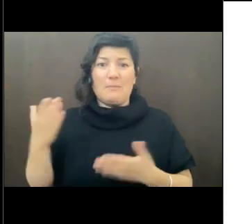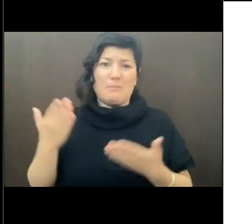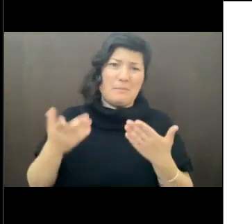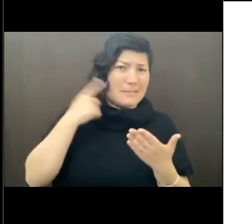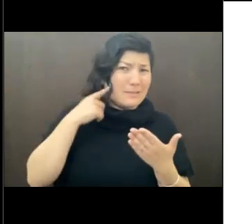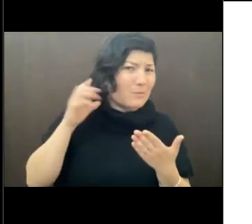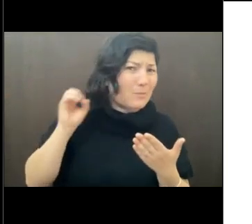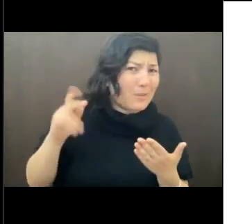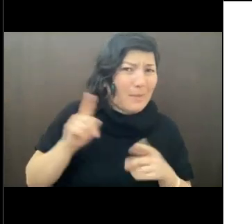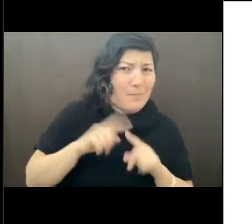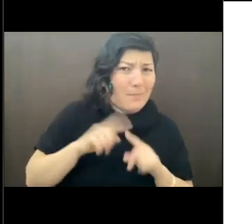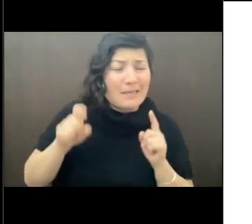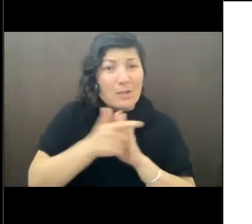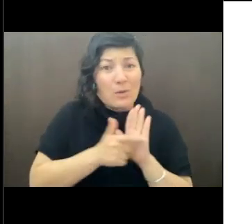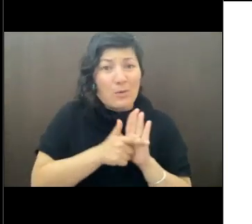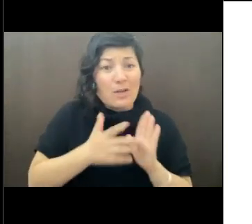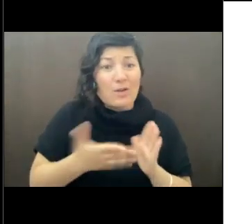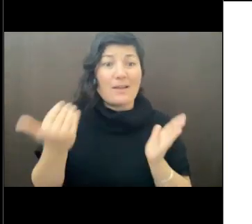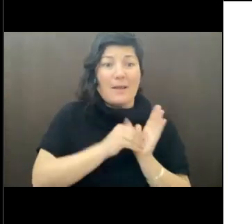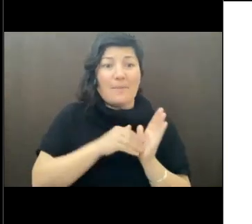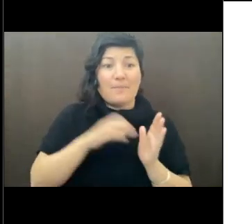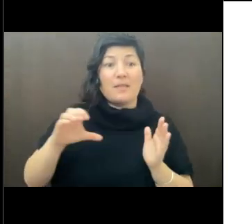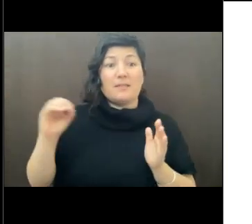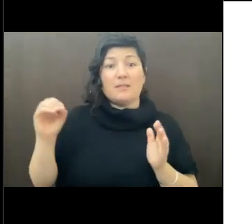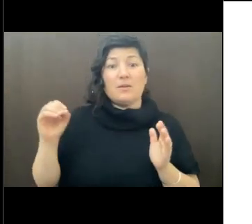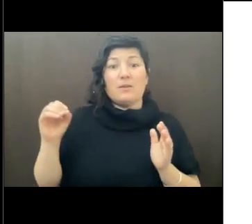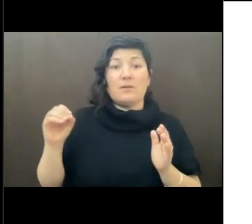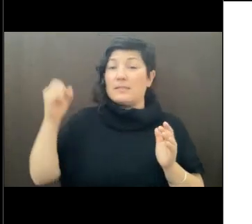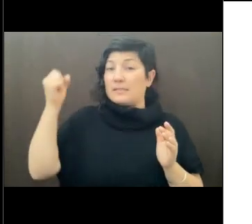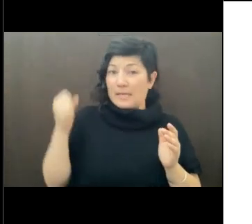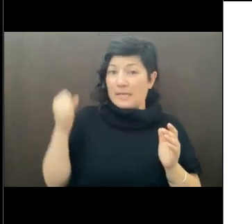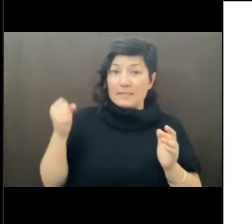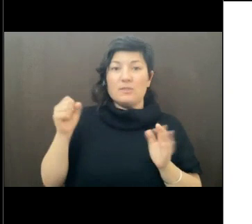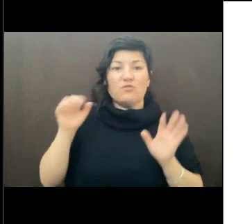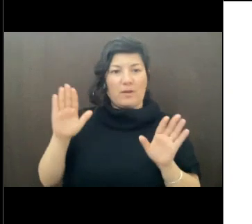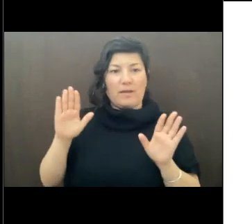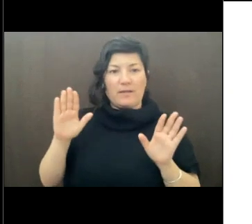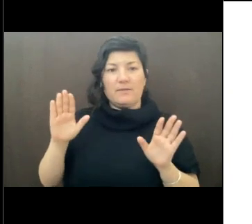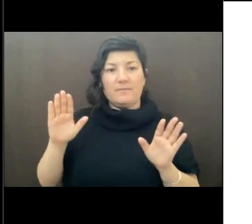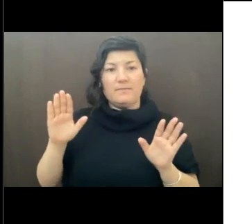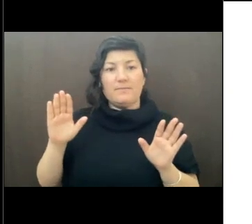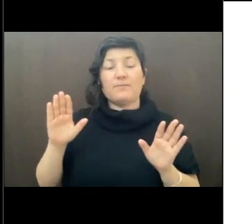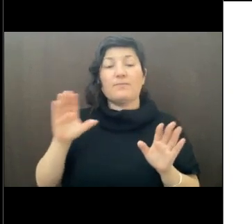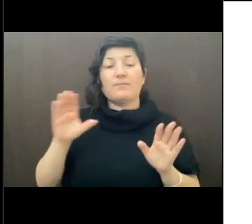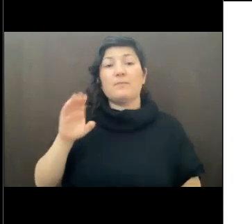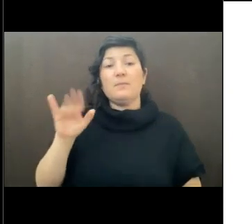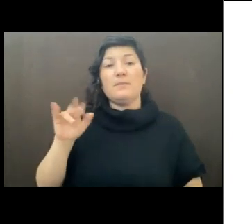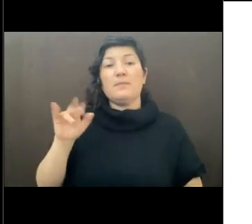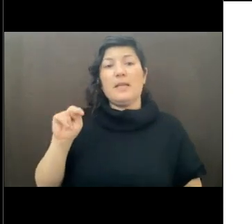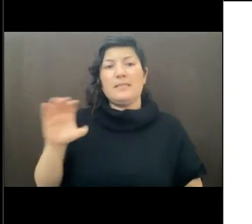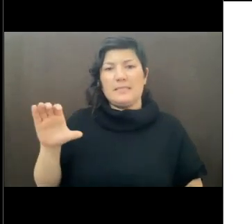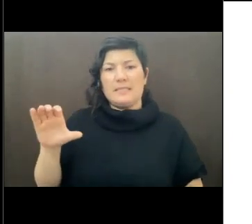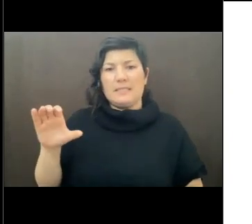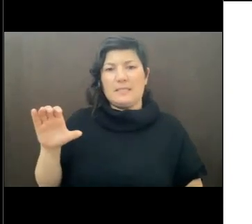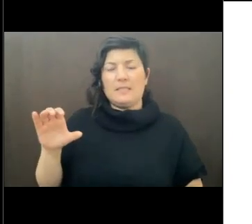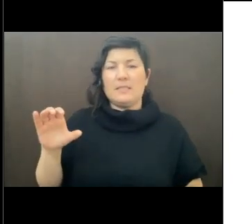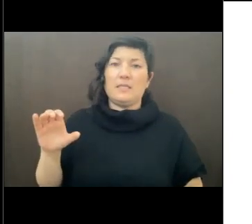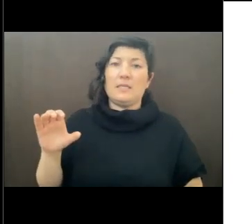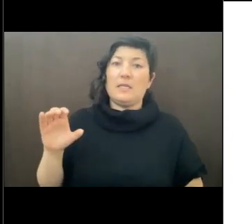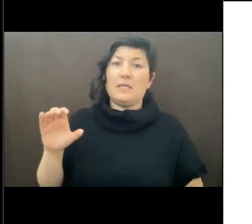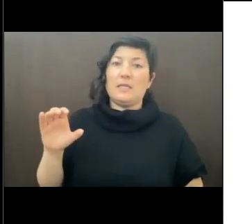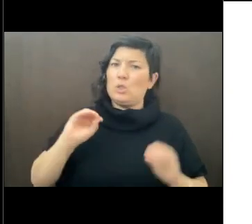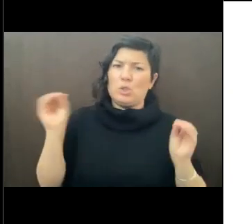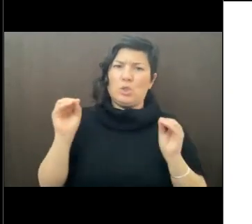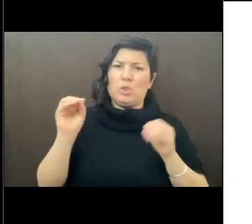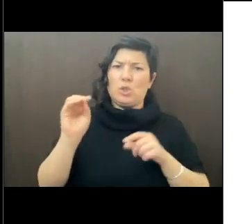but I need a lawyer again. CC by 0. Hey, there's one of those. Those are great. Then there's these entities at the bottom that says no commercial work.